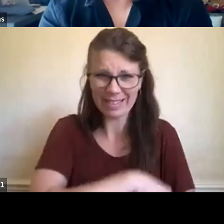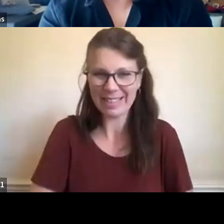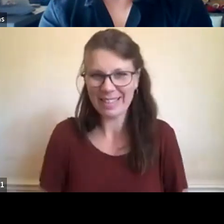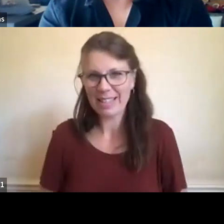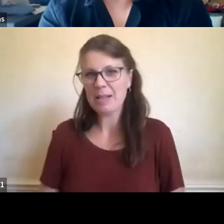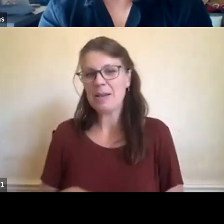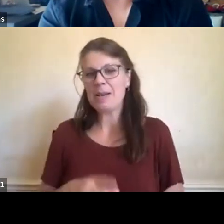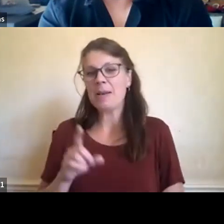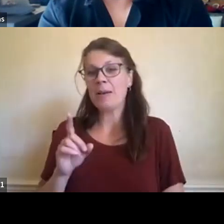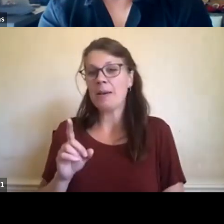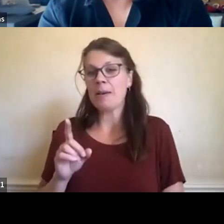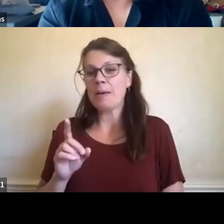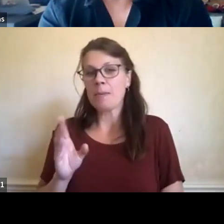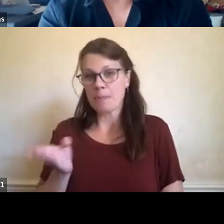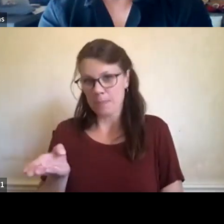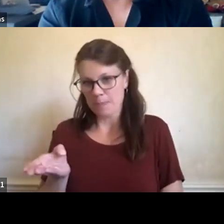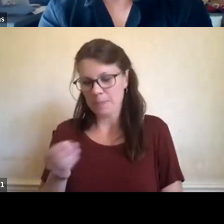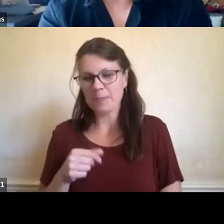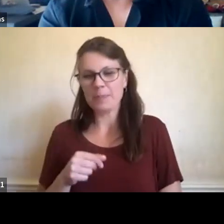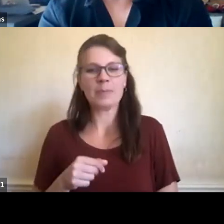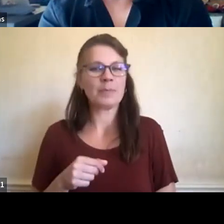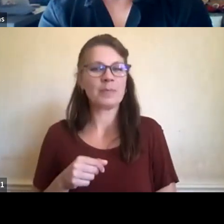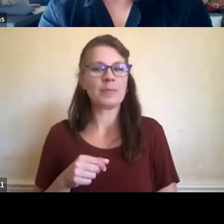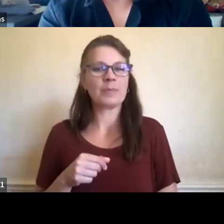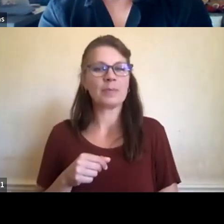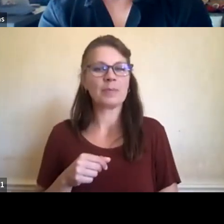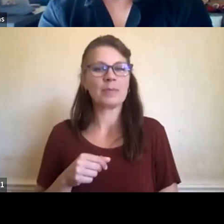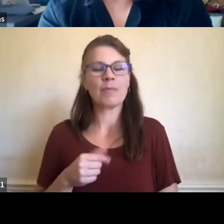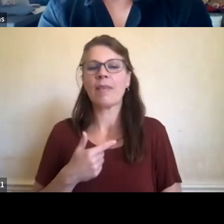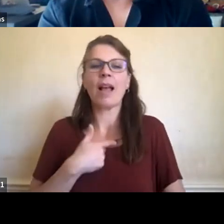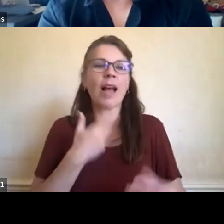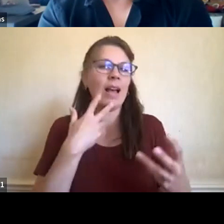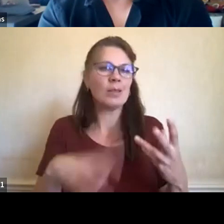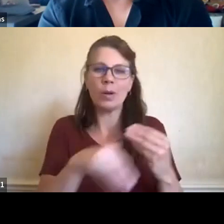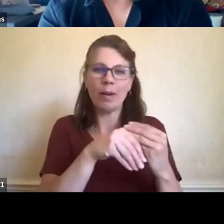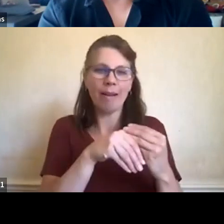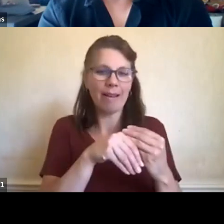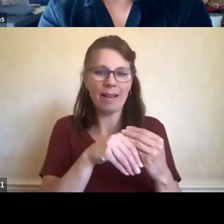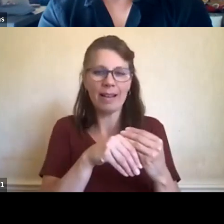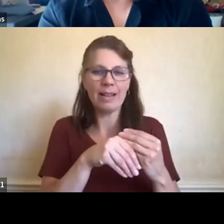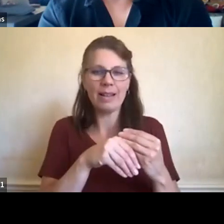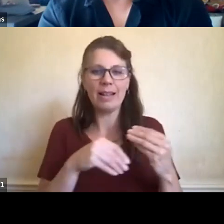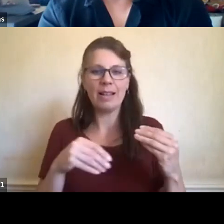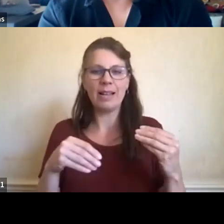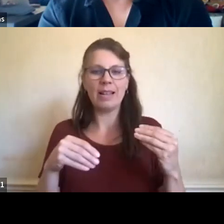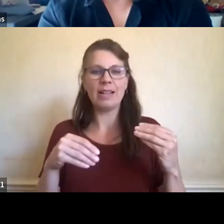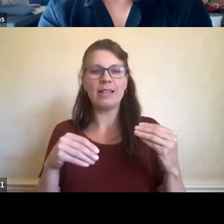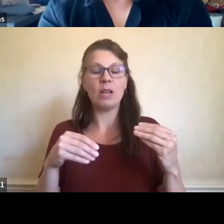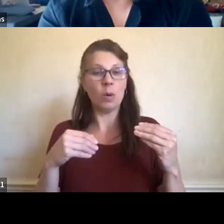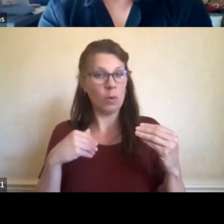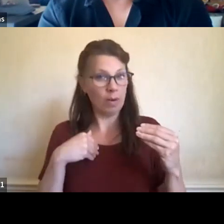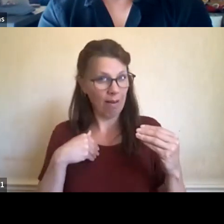to, uh, mention that, you know, there's quite a body of higher level drivers,